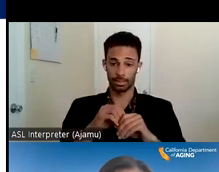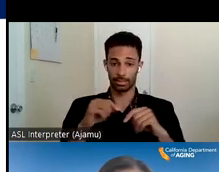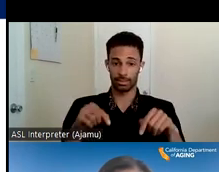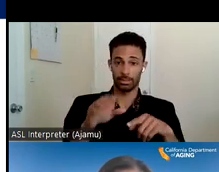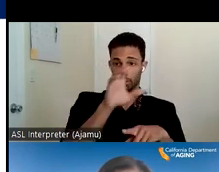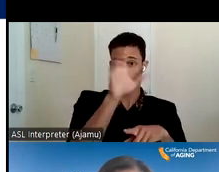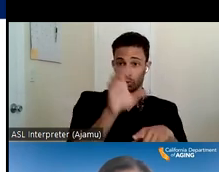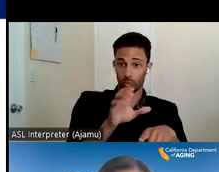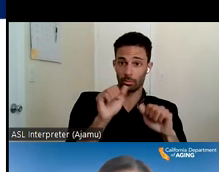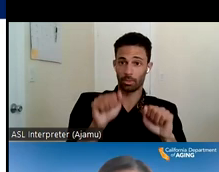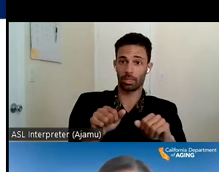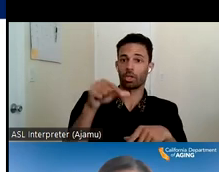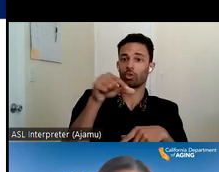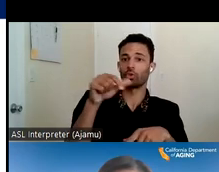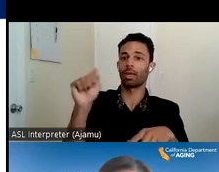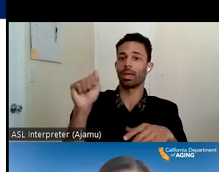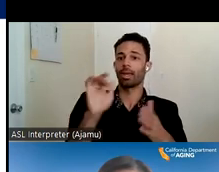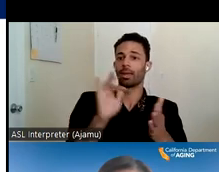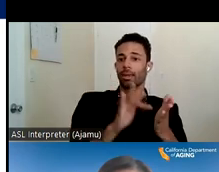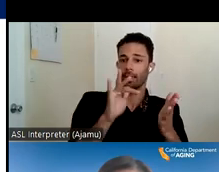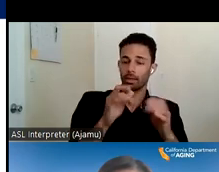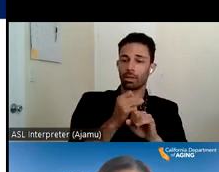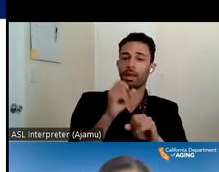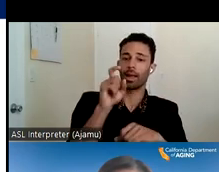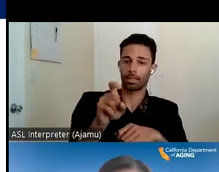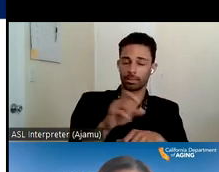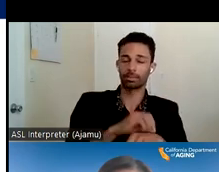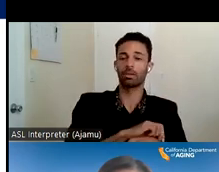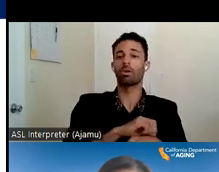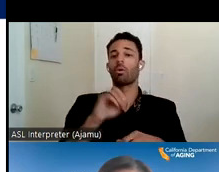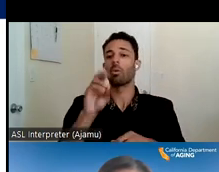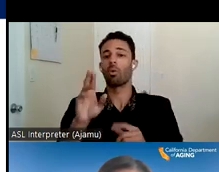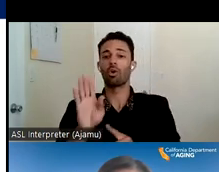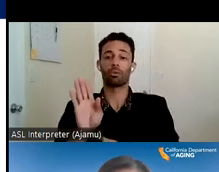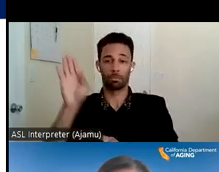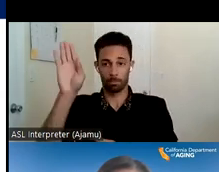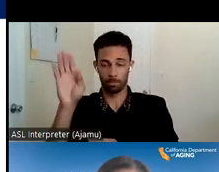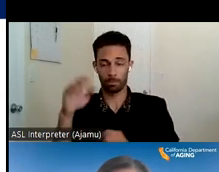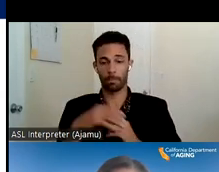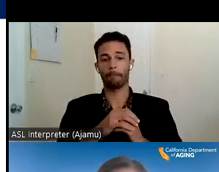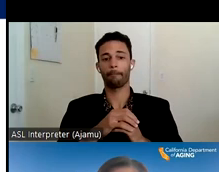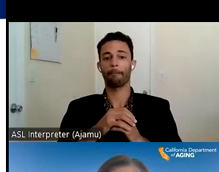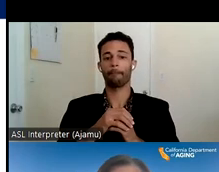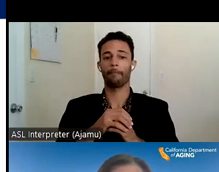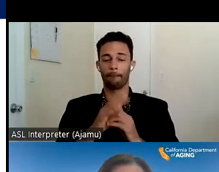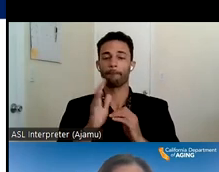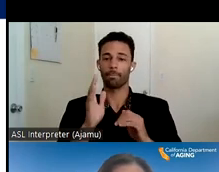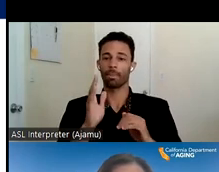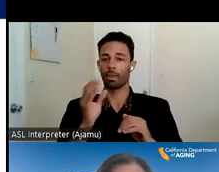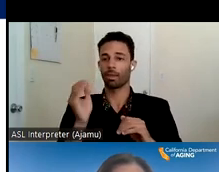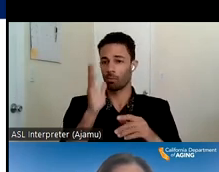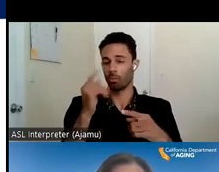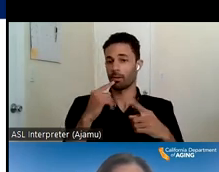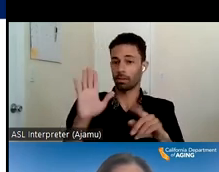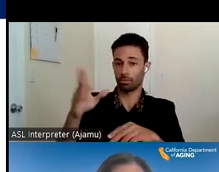can use the q a function to ask a question or select the raised hand icon and we'll go ahead and announce your name